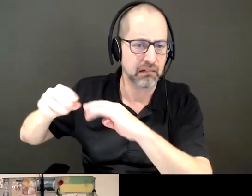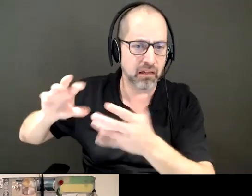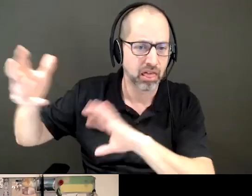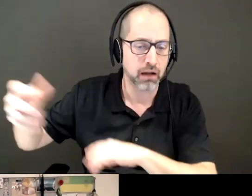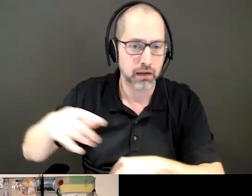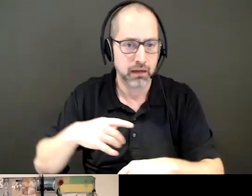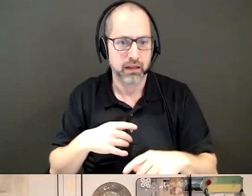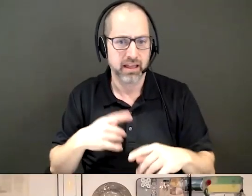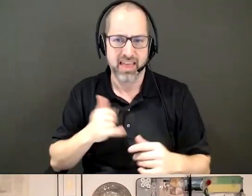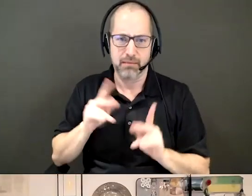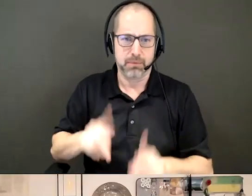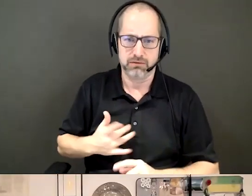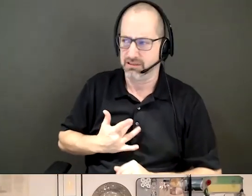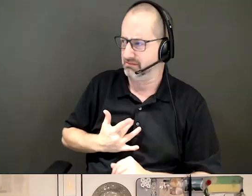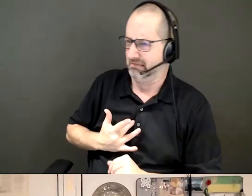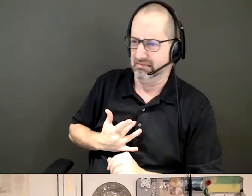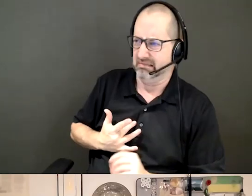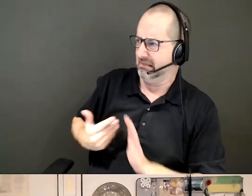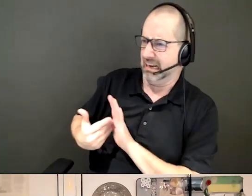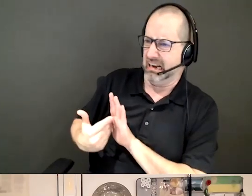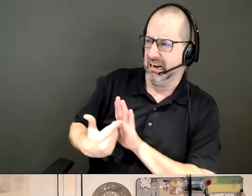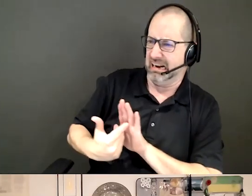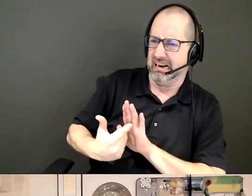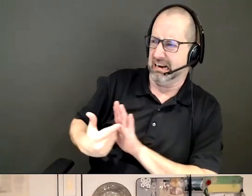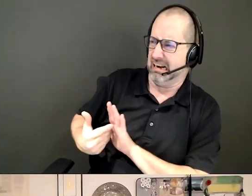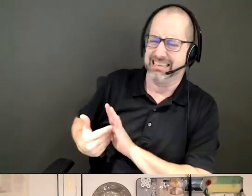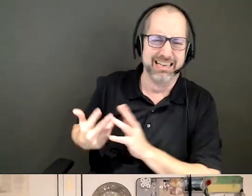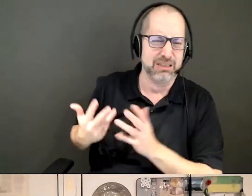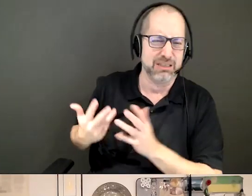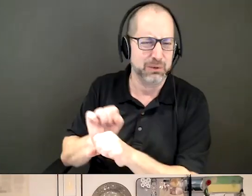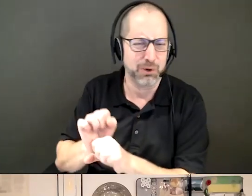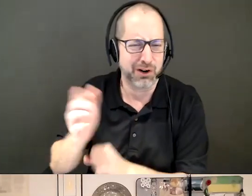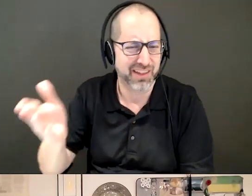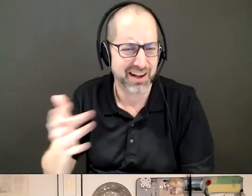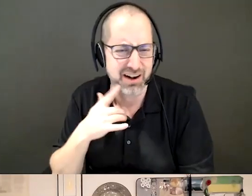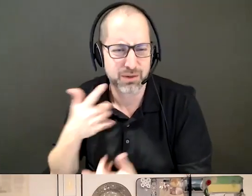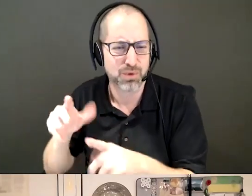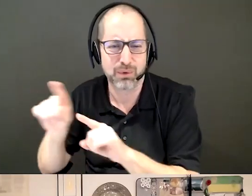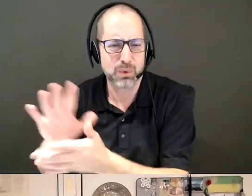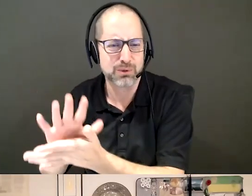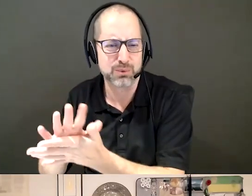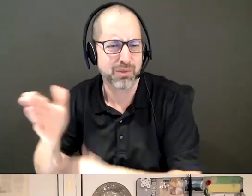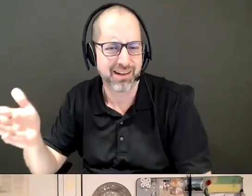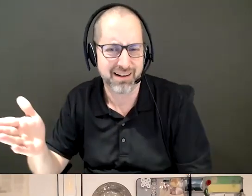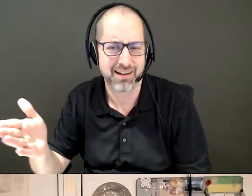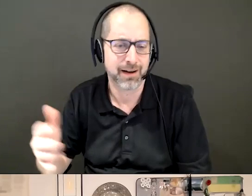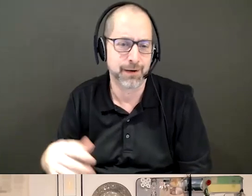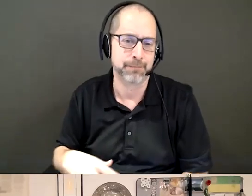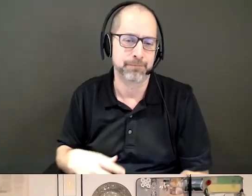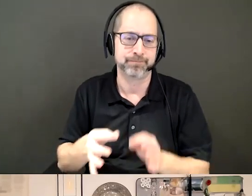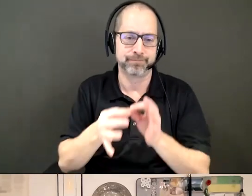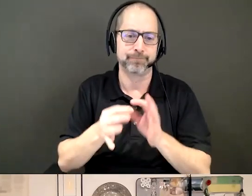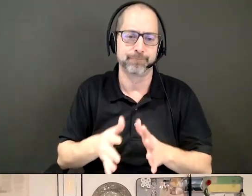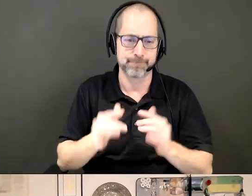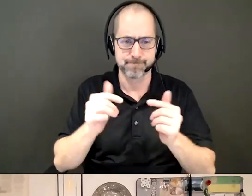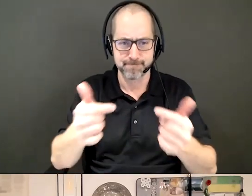environment. It doesn't make it conducive for everybody who want to go back there. It doesn't make it conducive to make a career of these things. So we need those things